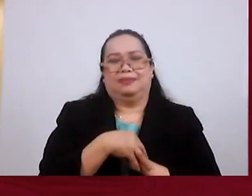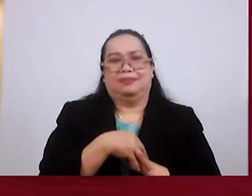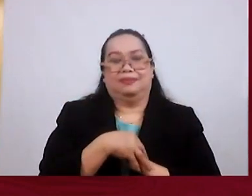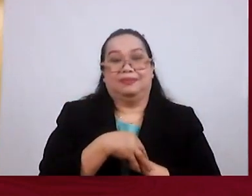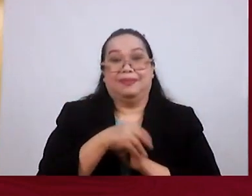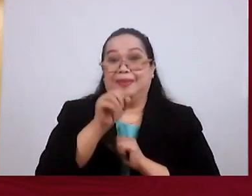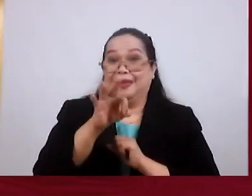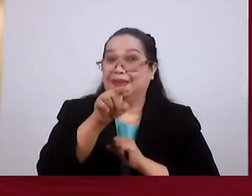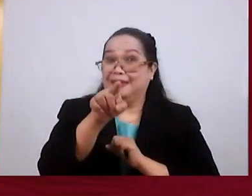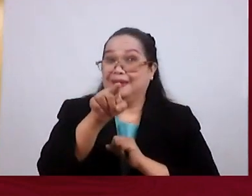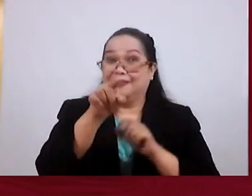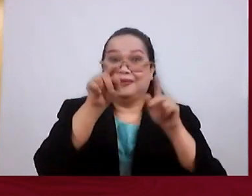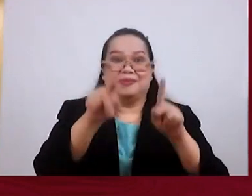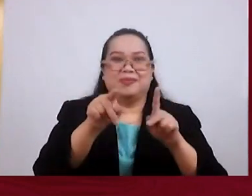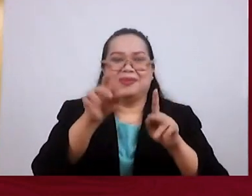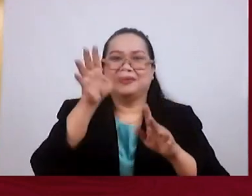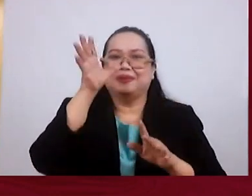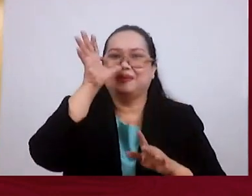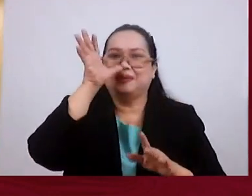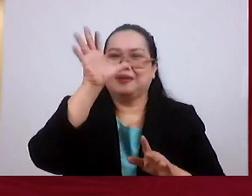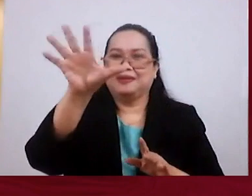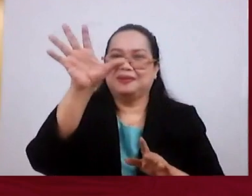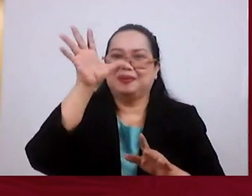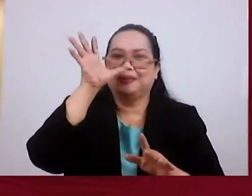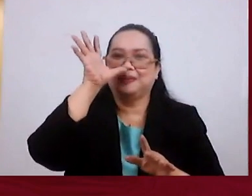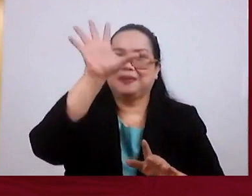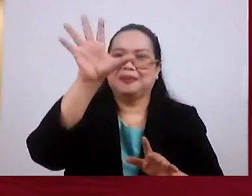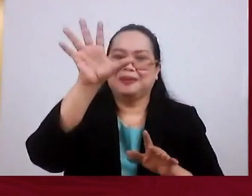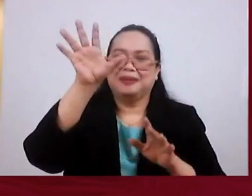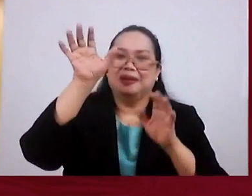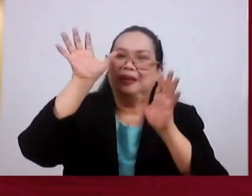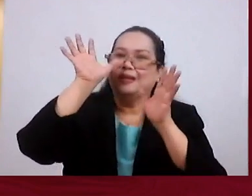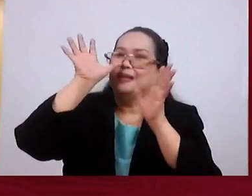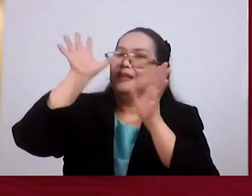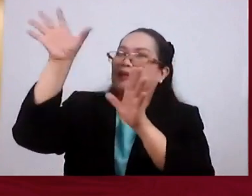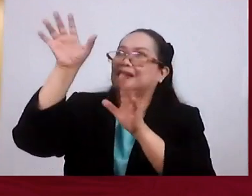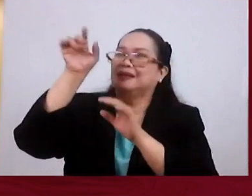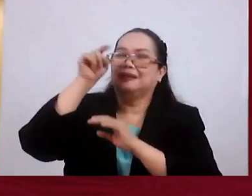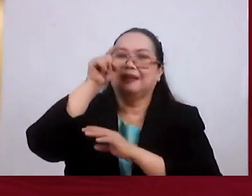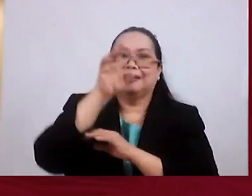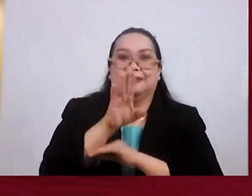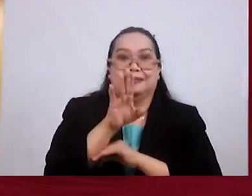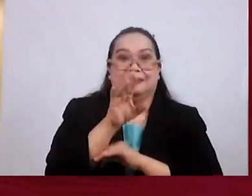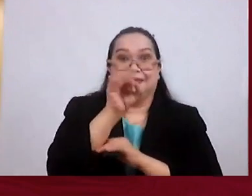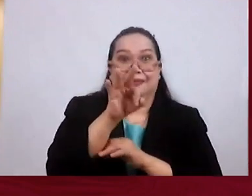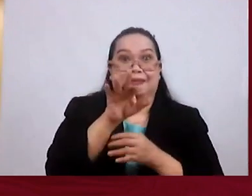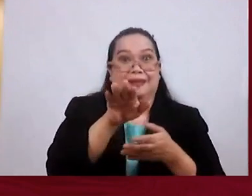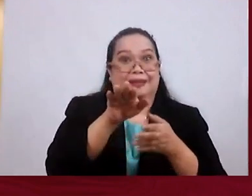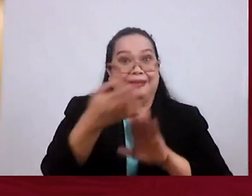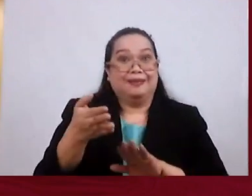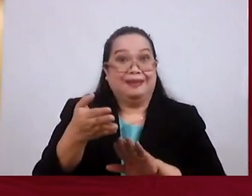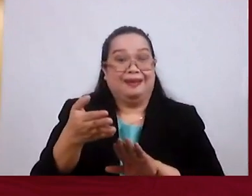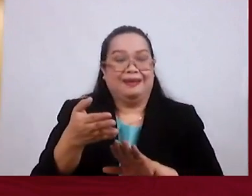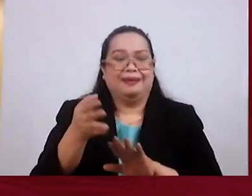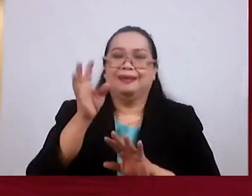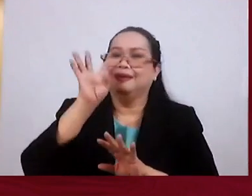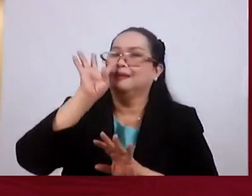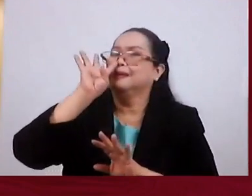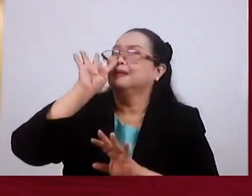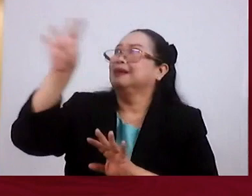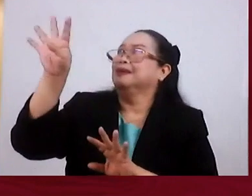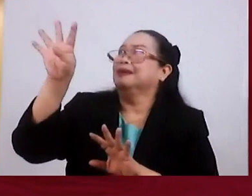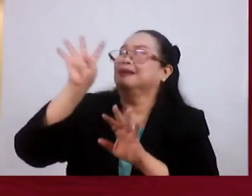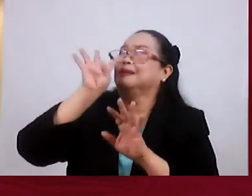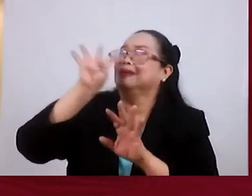If a person dies Rejecting To his last breath If a person dies Rejecting the